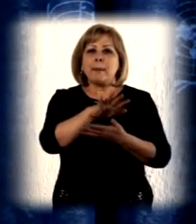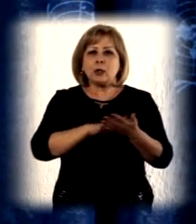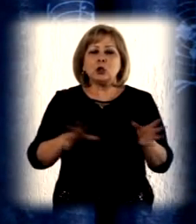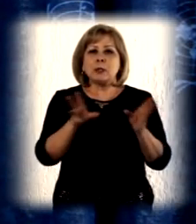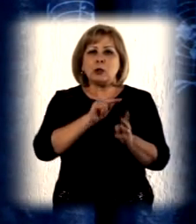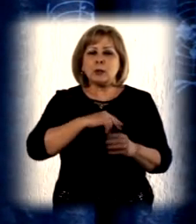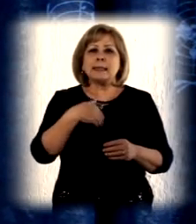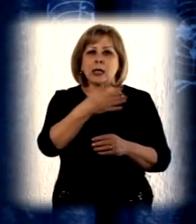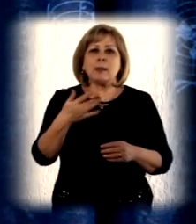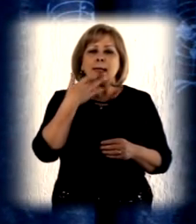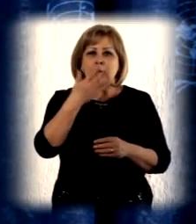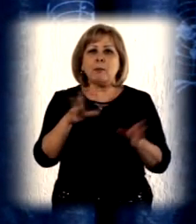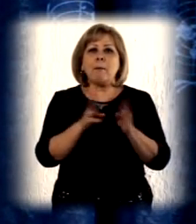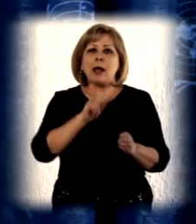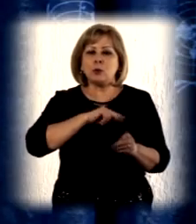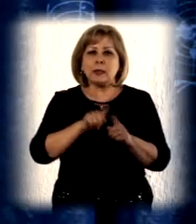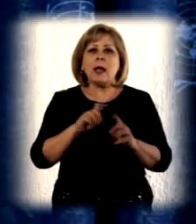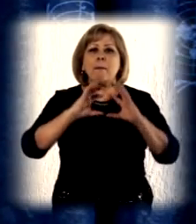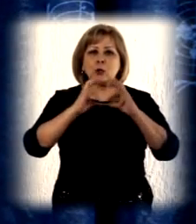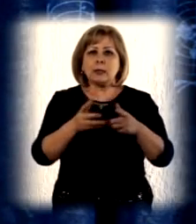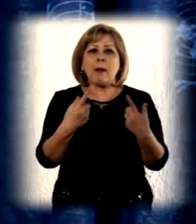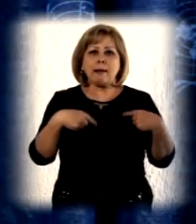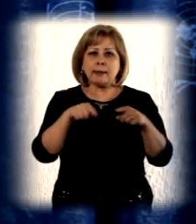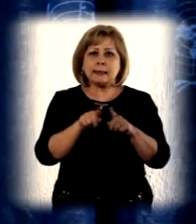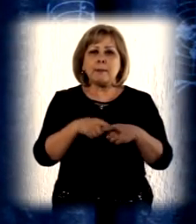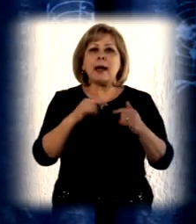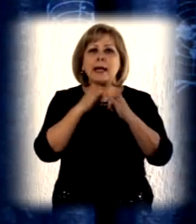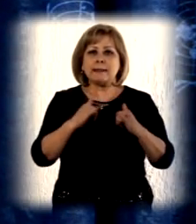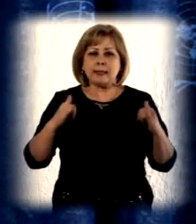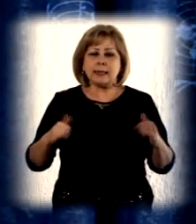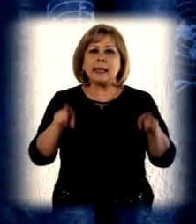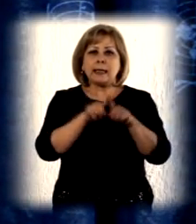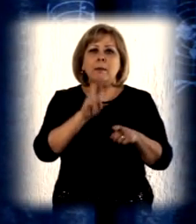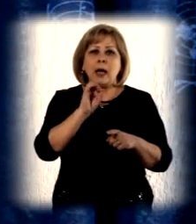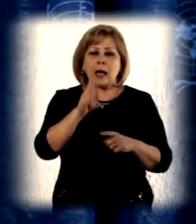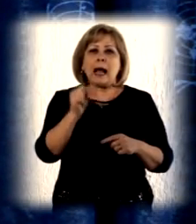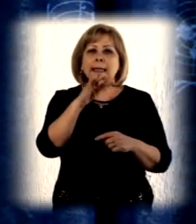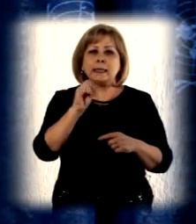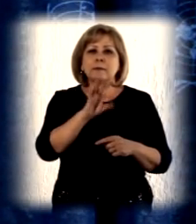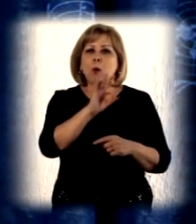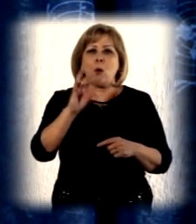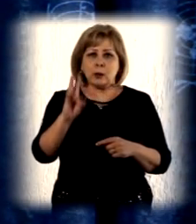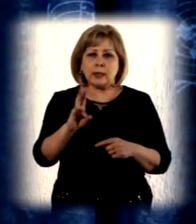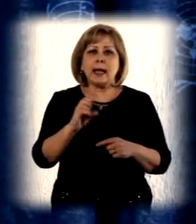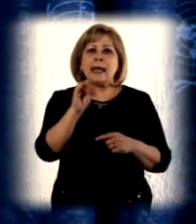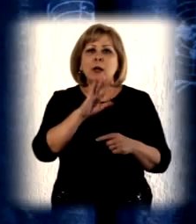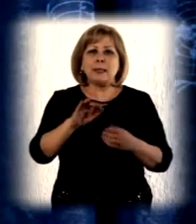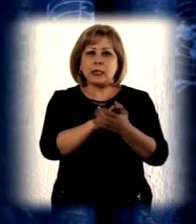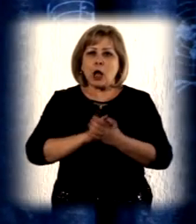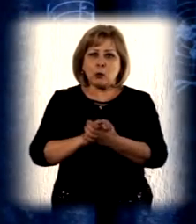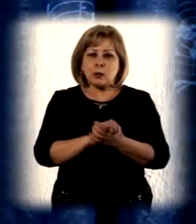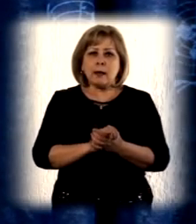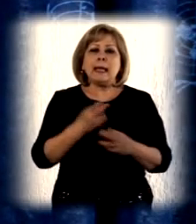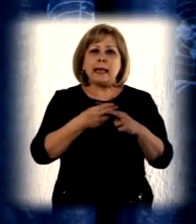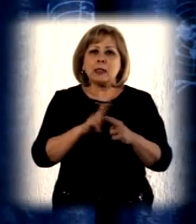continue working with our national partners and international development organizations, such as our sister UN agencies, the EU, and other